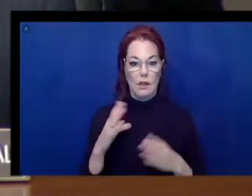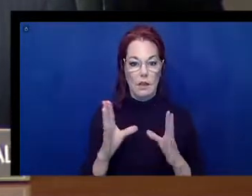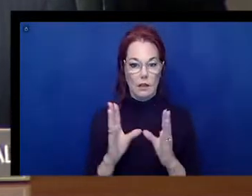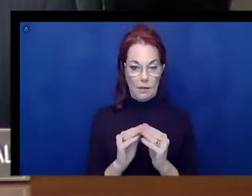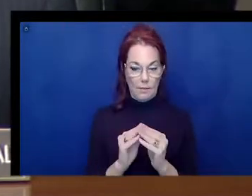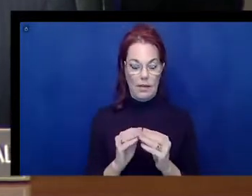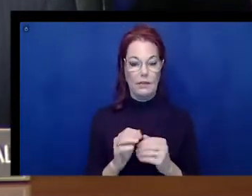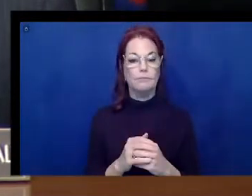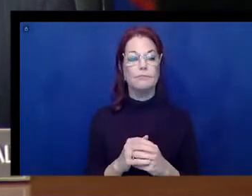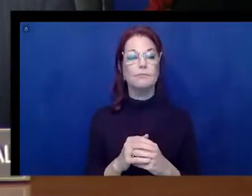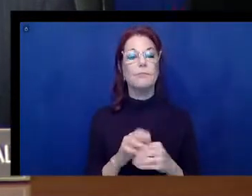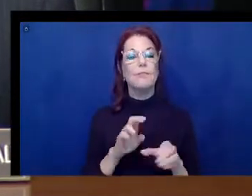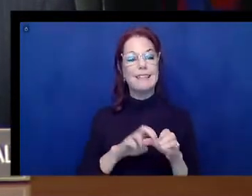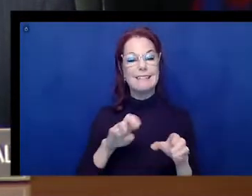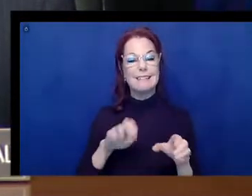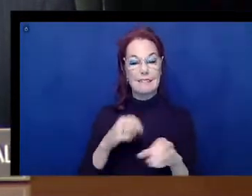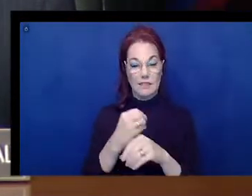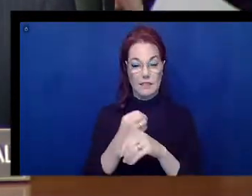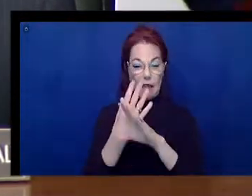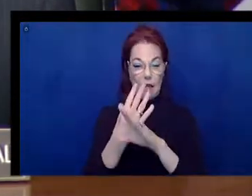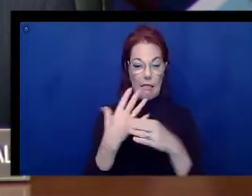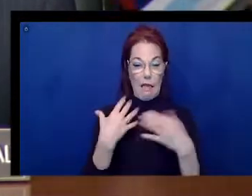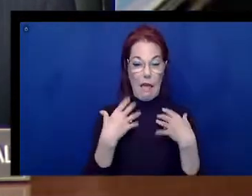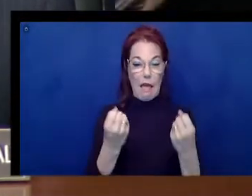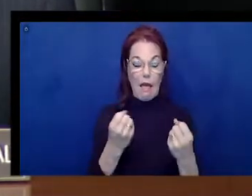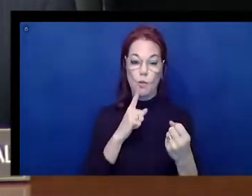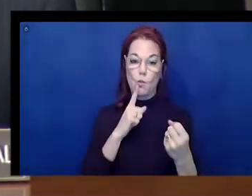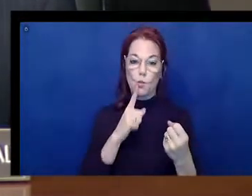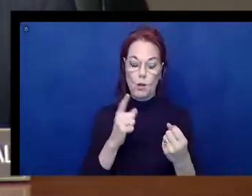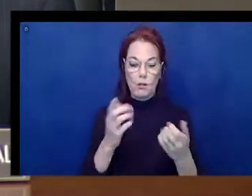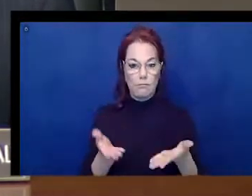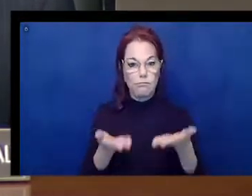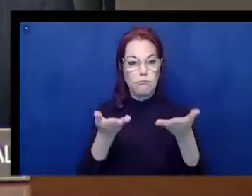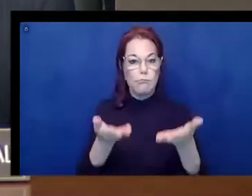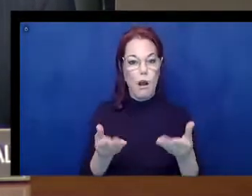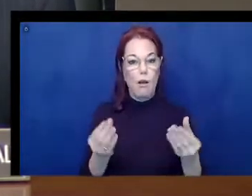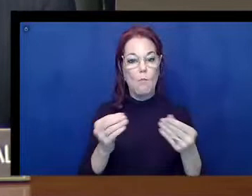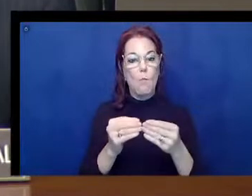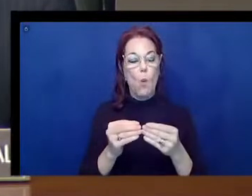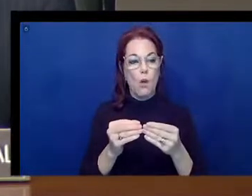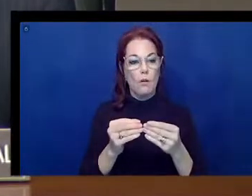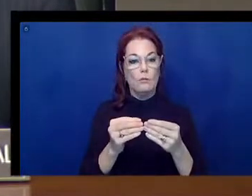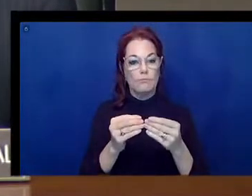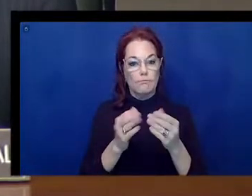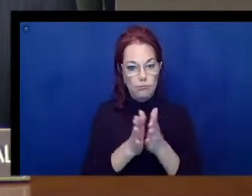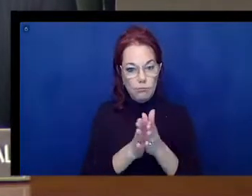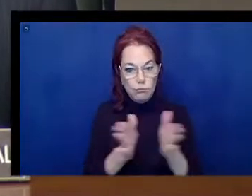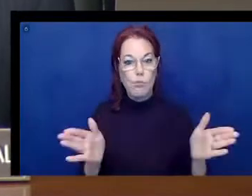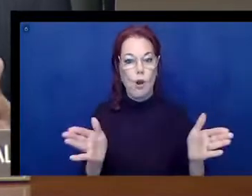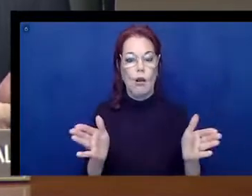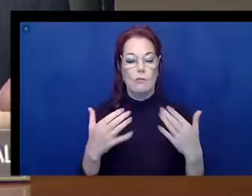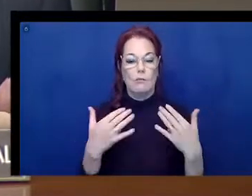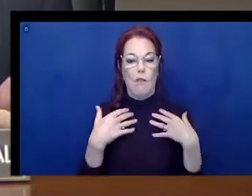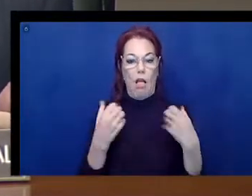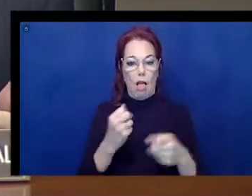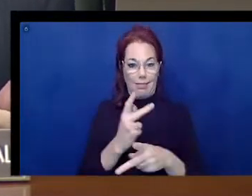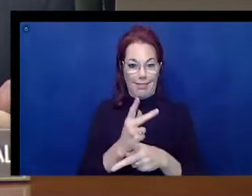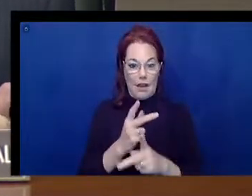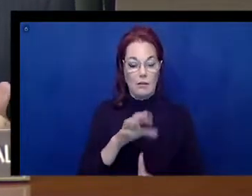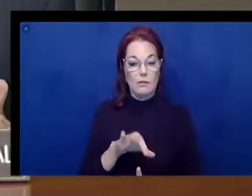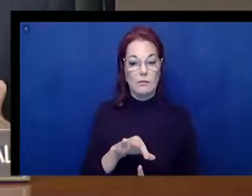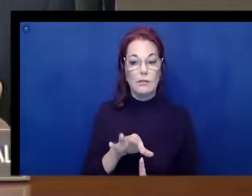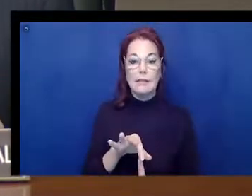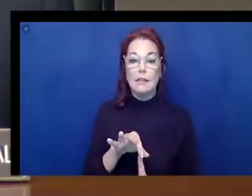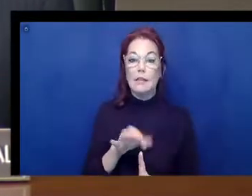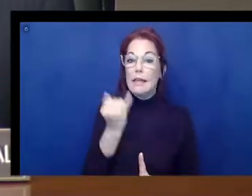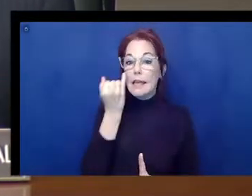deepened the kind of care that people have available, especially for people who have disabilities. may not be able to travel